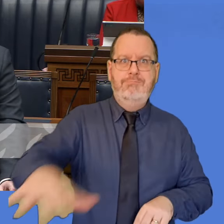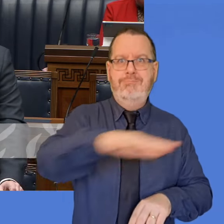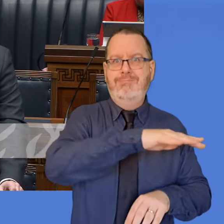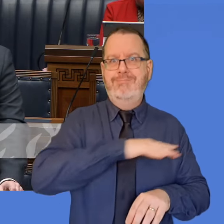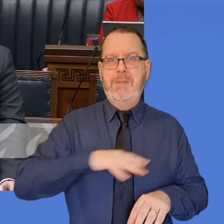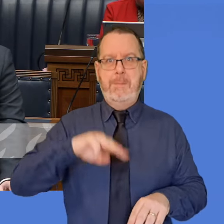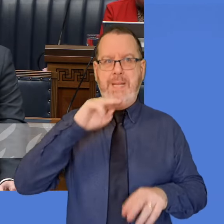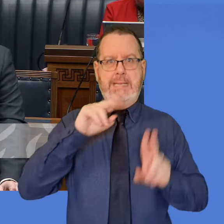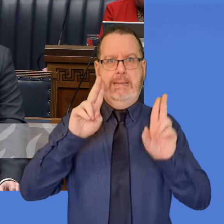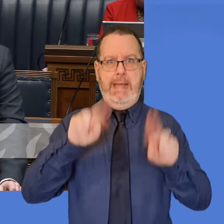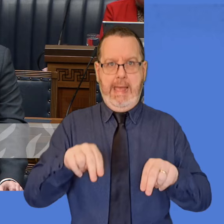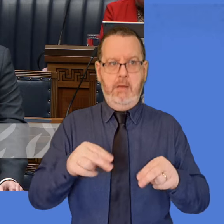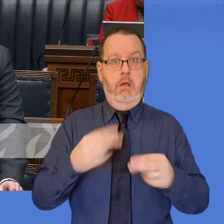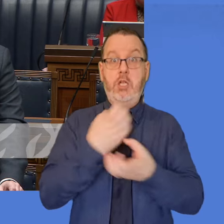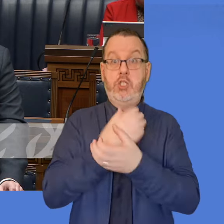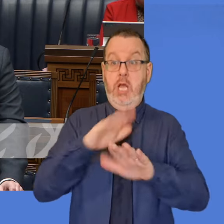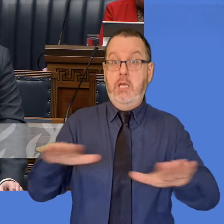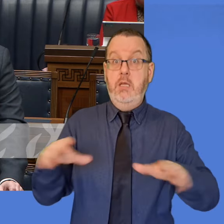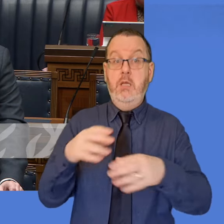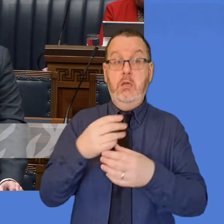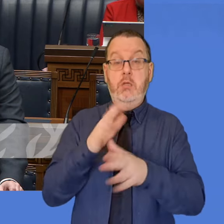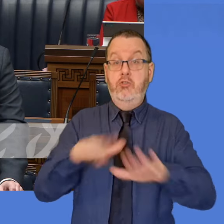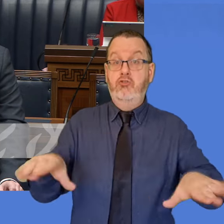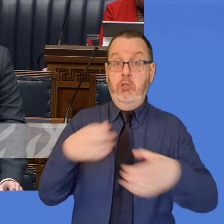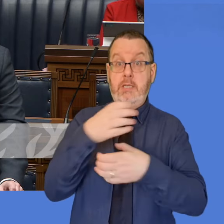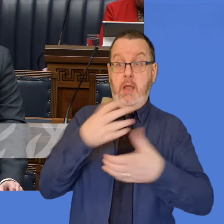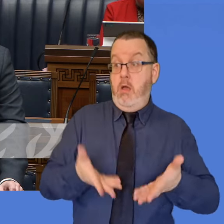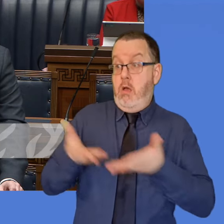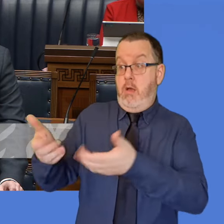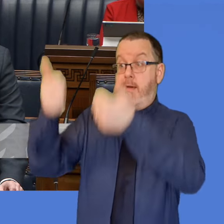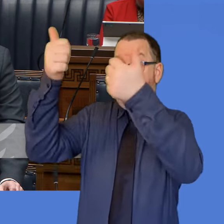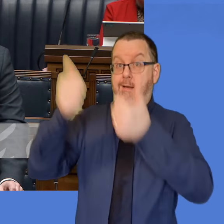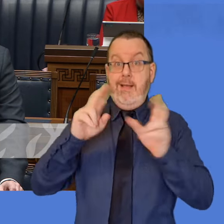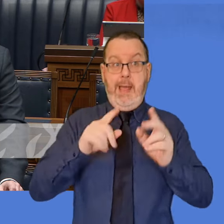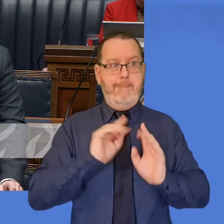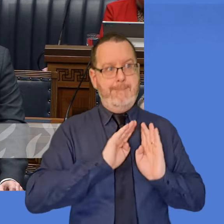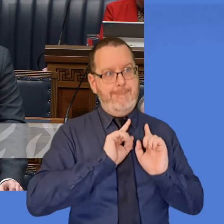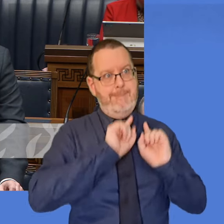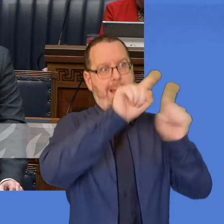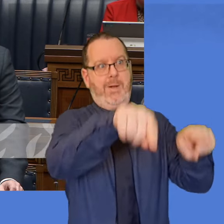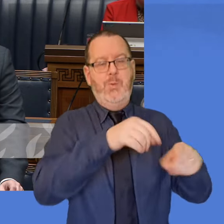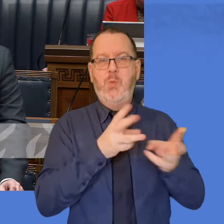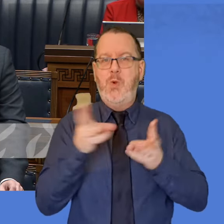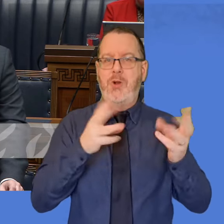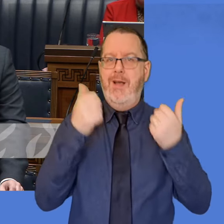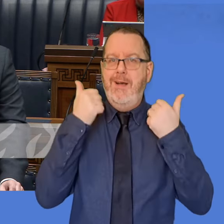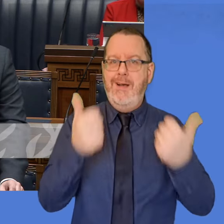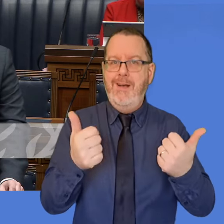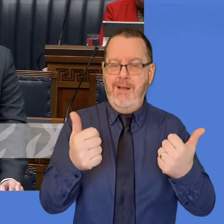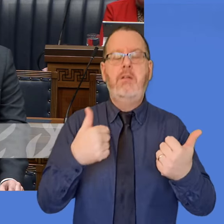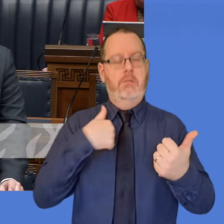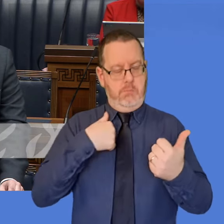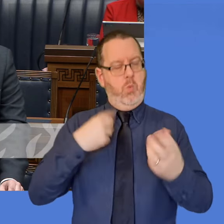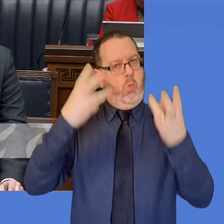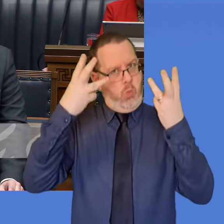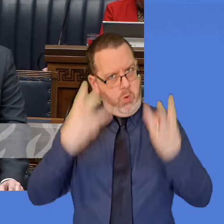get people into work. So that is something that I'm fully committed to playing my role in.